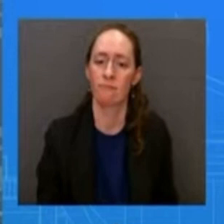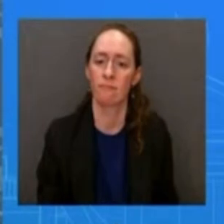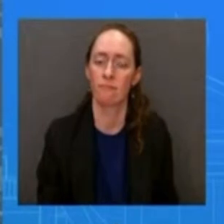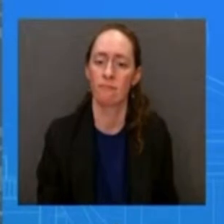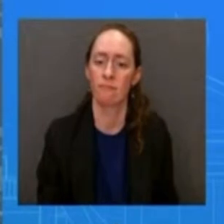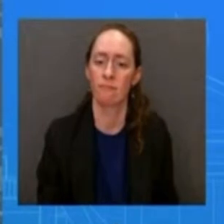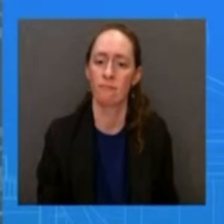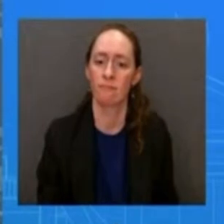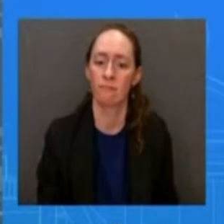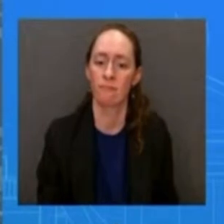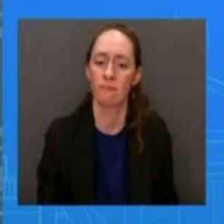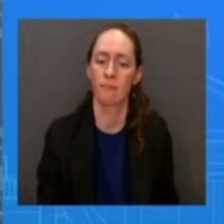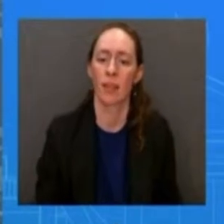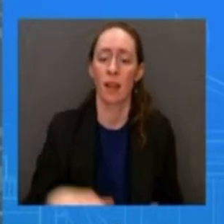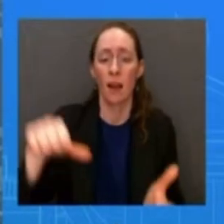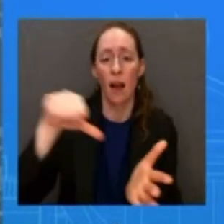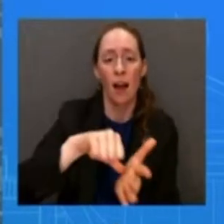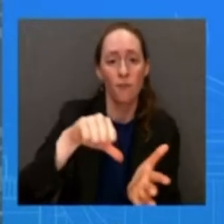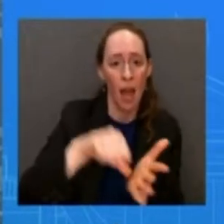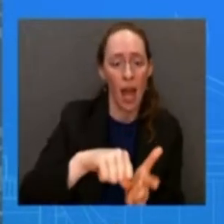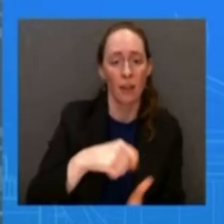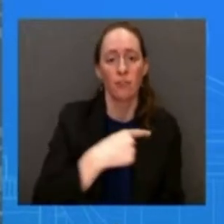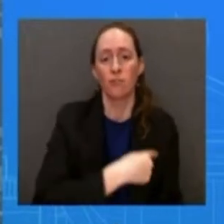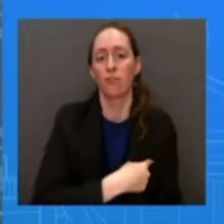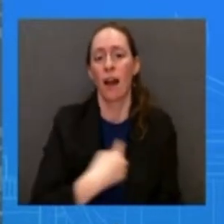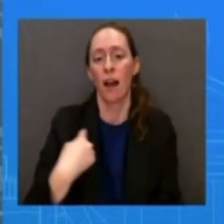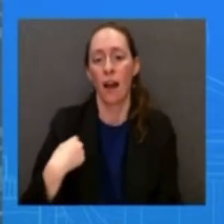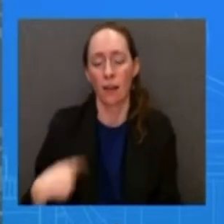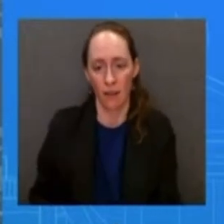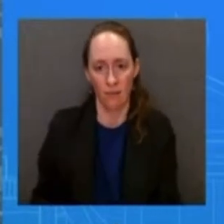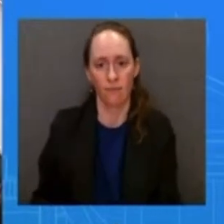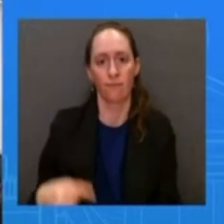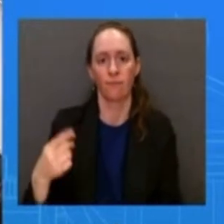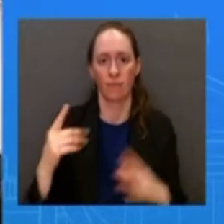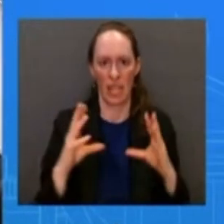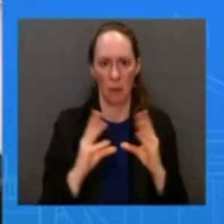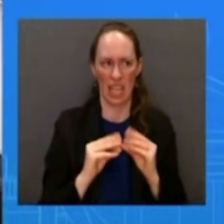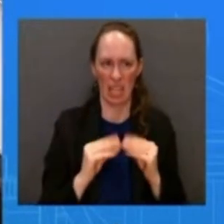president xi jinping today his delegation includes members of his